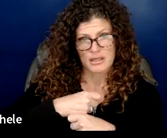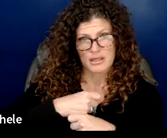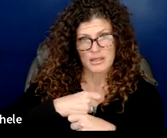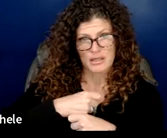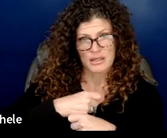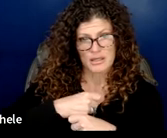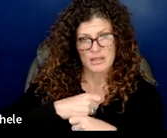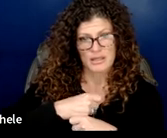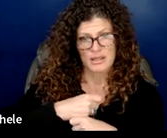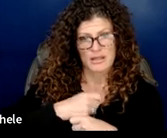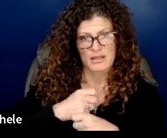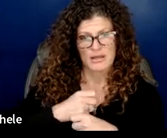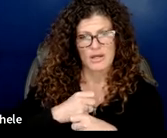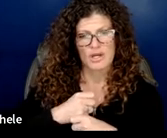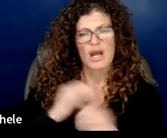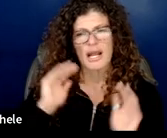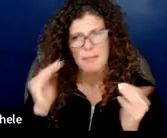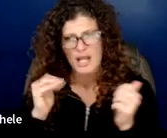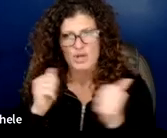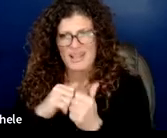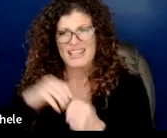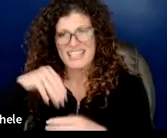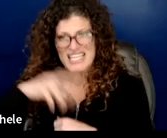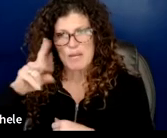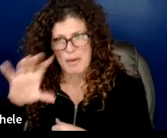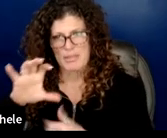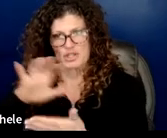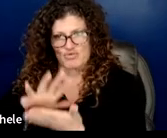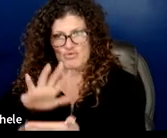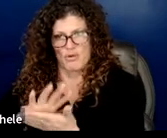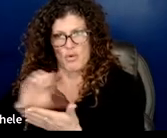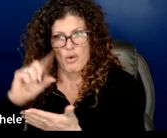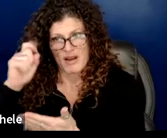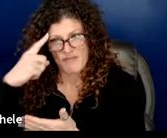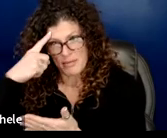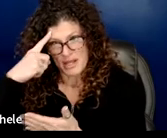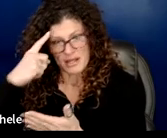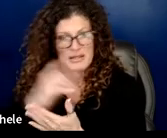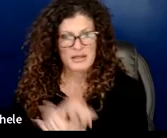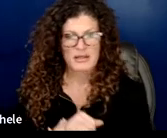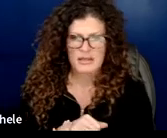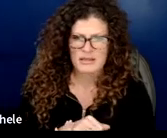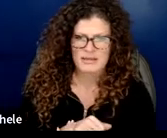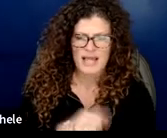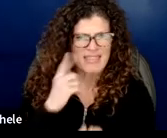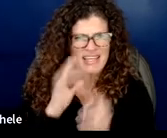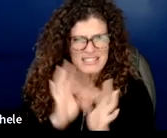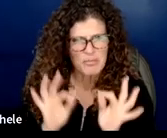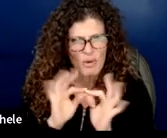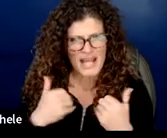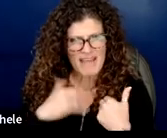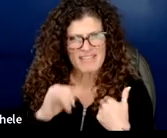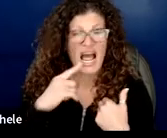versus experience leading in a public school state of government i would think that it'd be important to have that experience some amount because when i hear